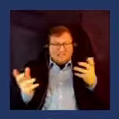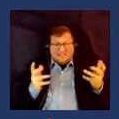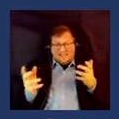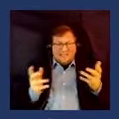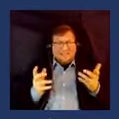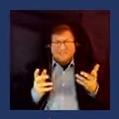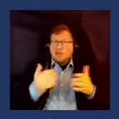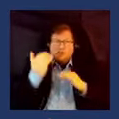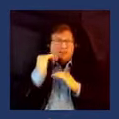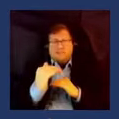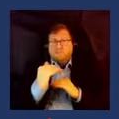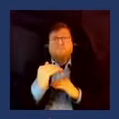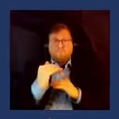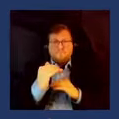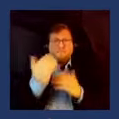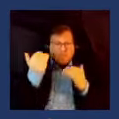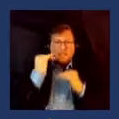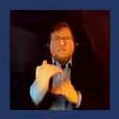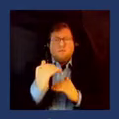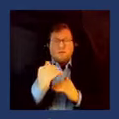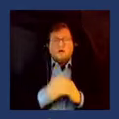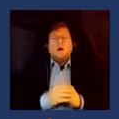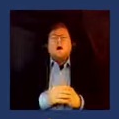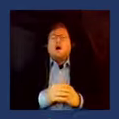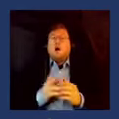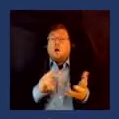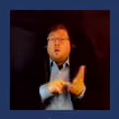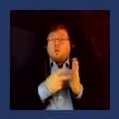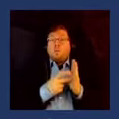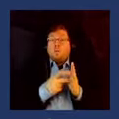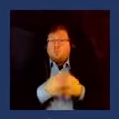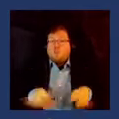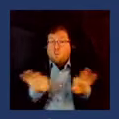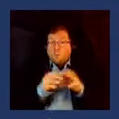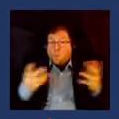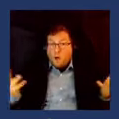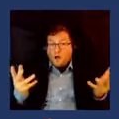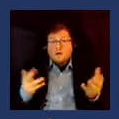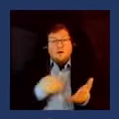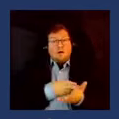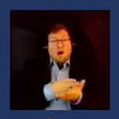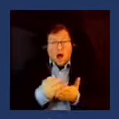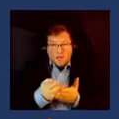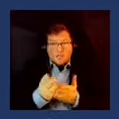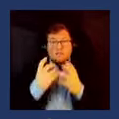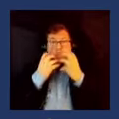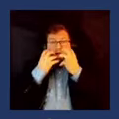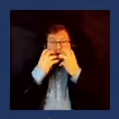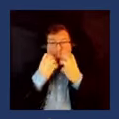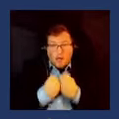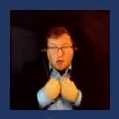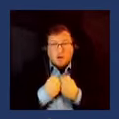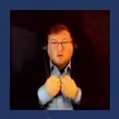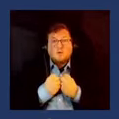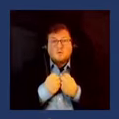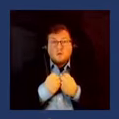what matters is integrity and what matters is values what matters is how we treat each other